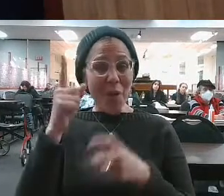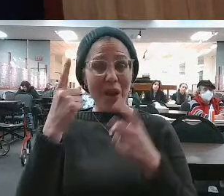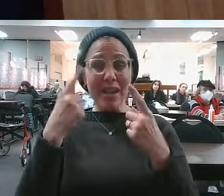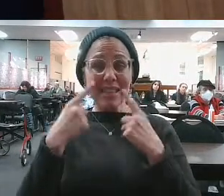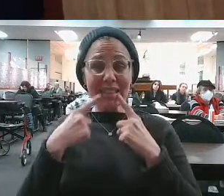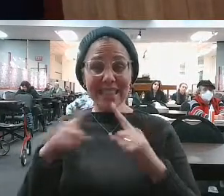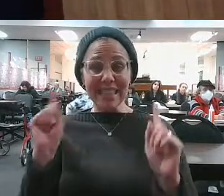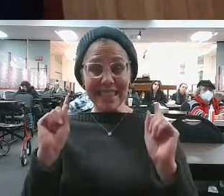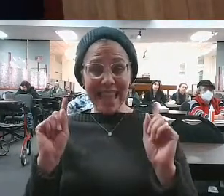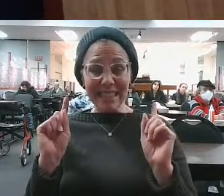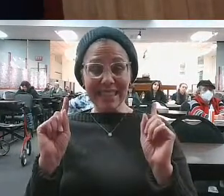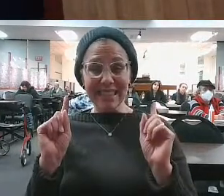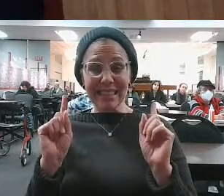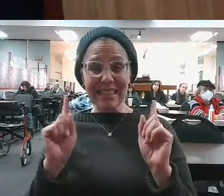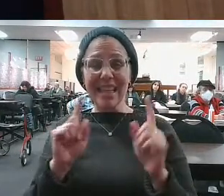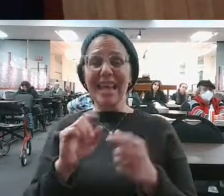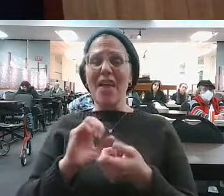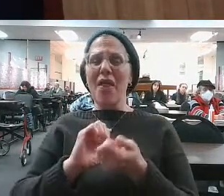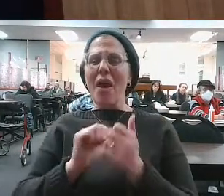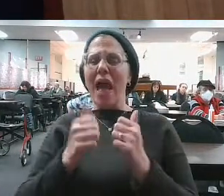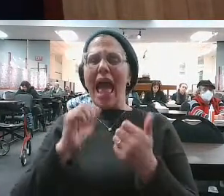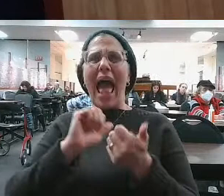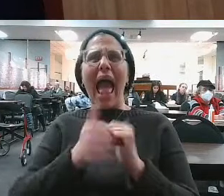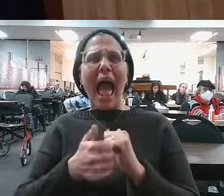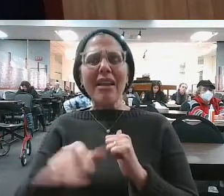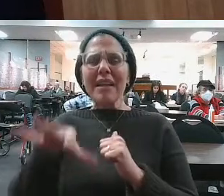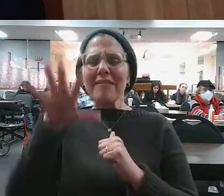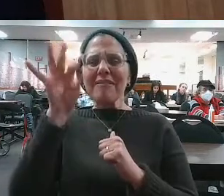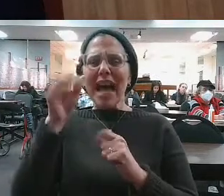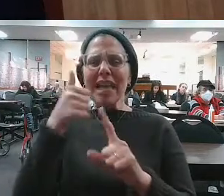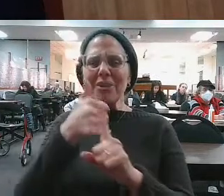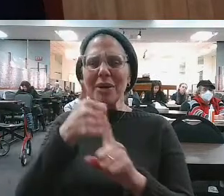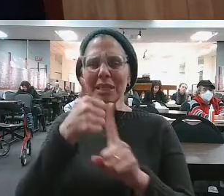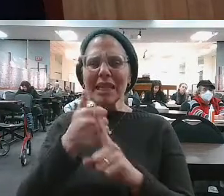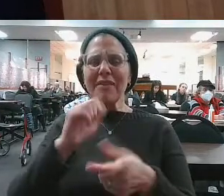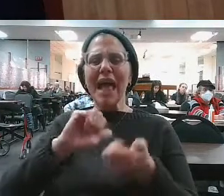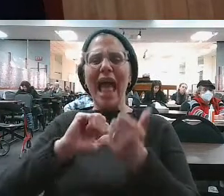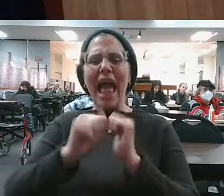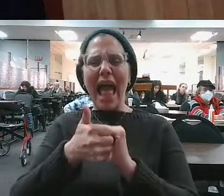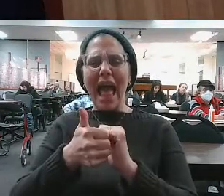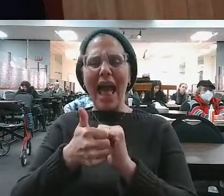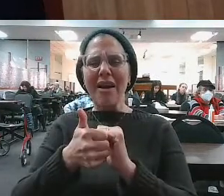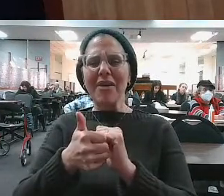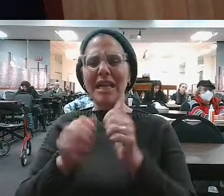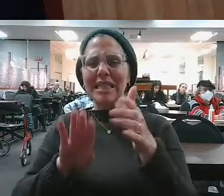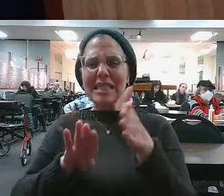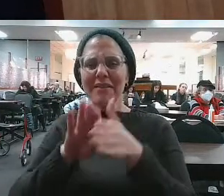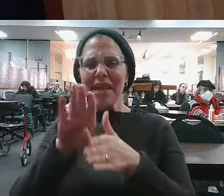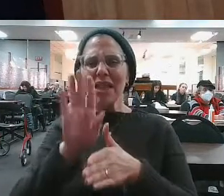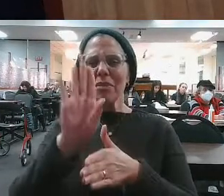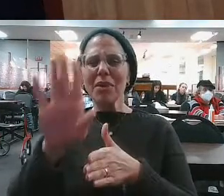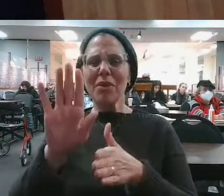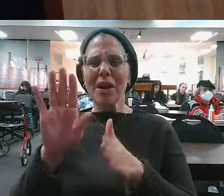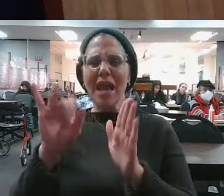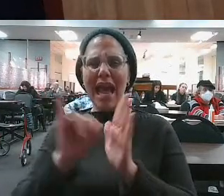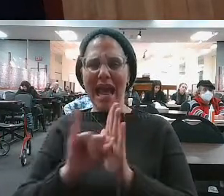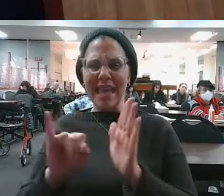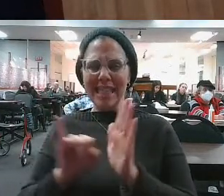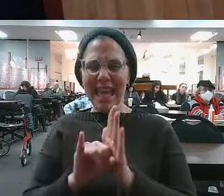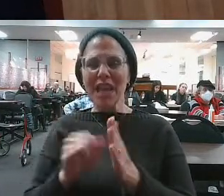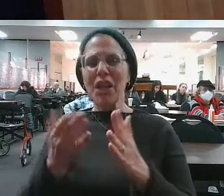the only way to really discover the true depth of your personalistic prowess and kolkos is through adversity,